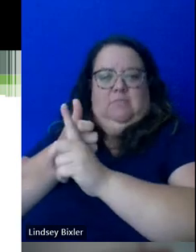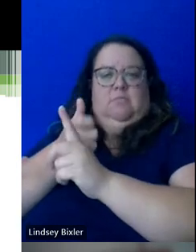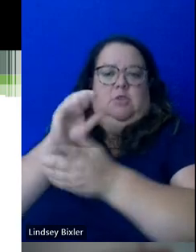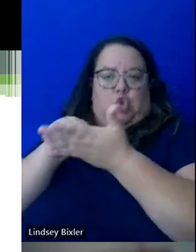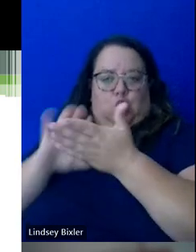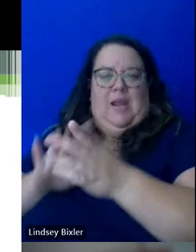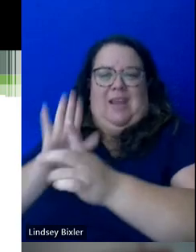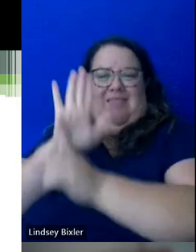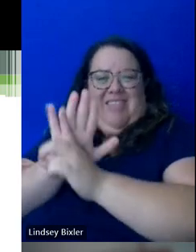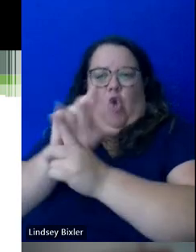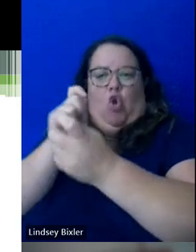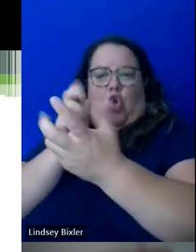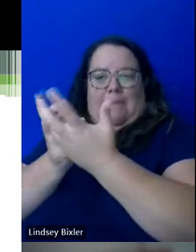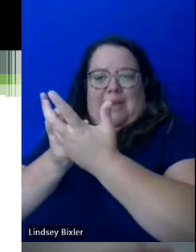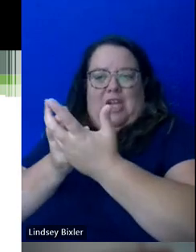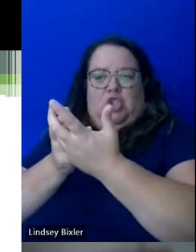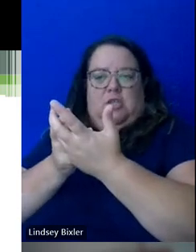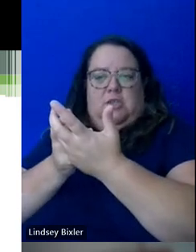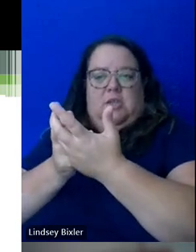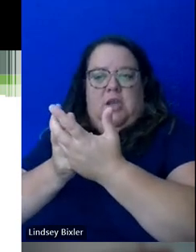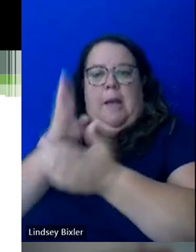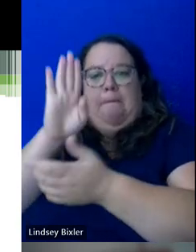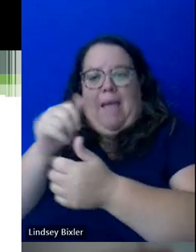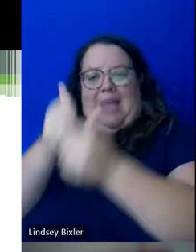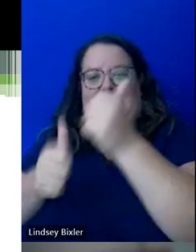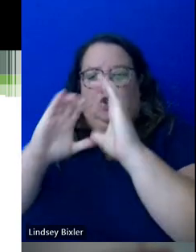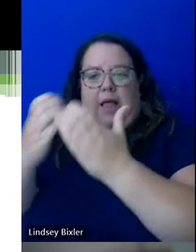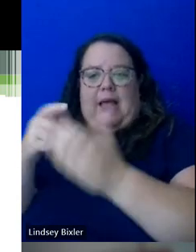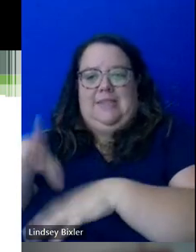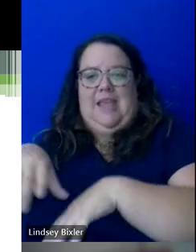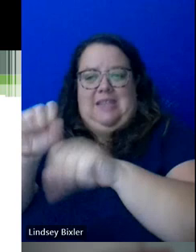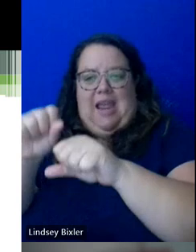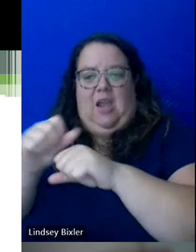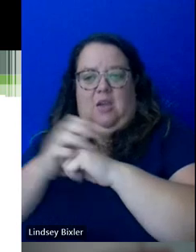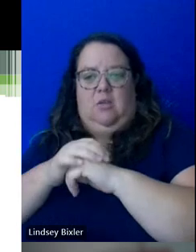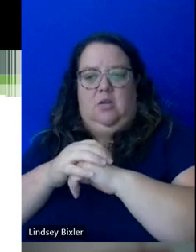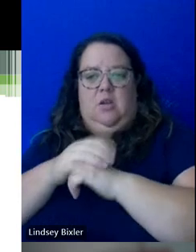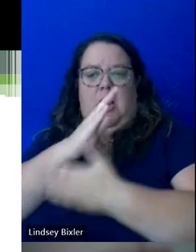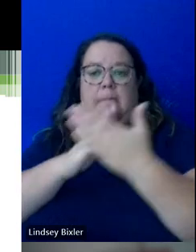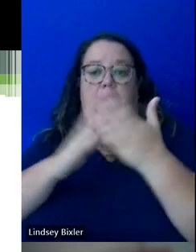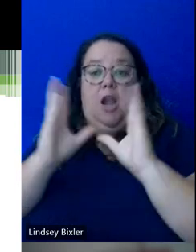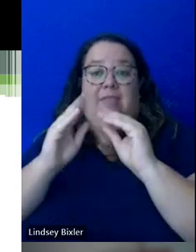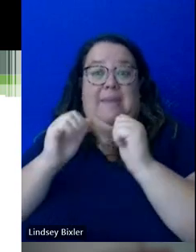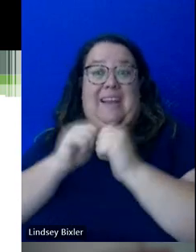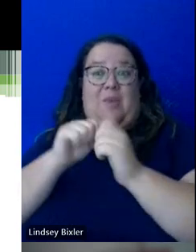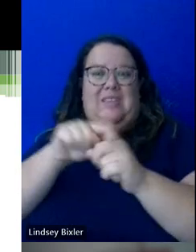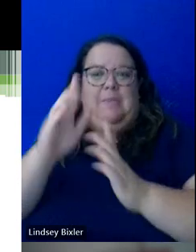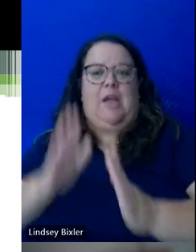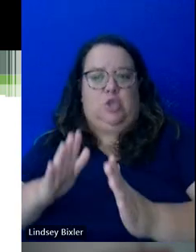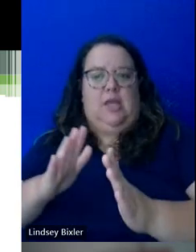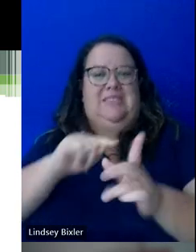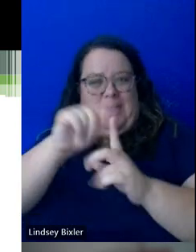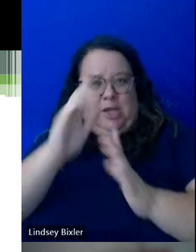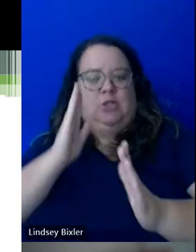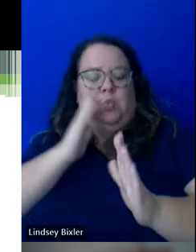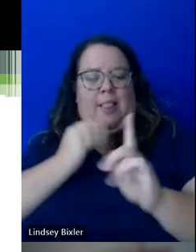determined. And it's by the classes that they're taking. So, part of the meeting with the specialist is also to let them to know